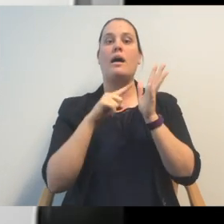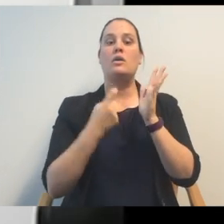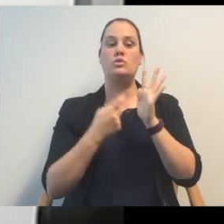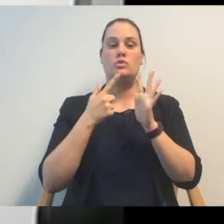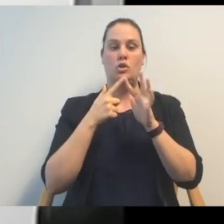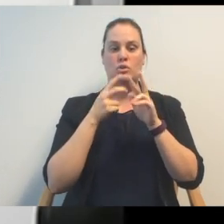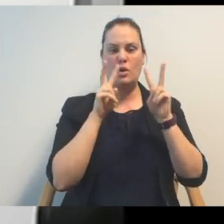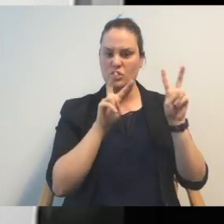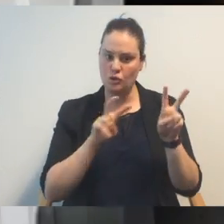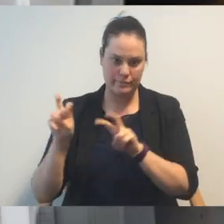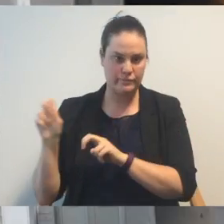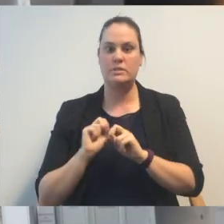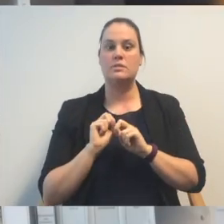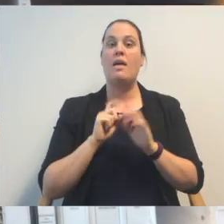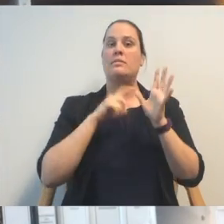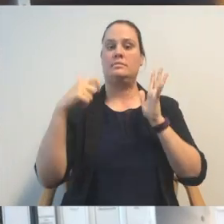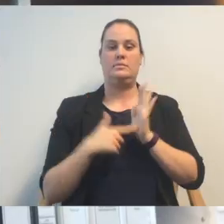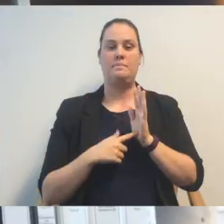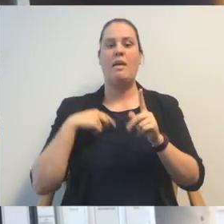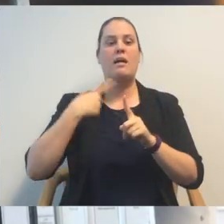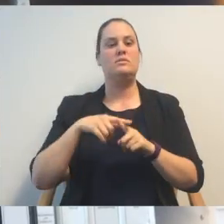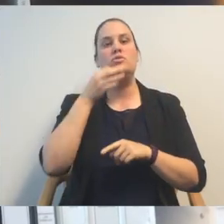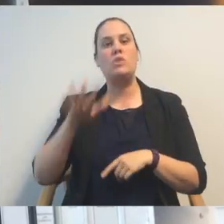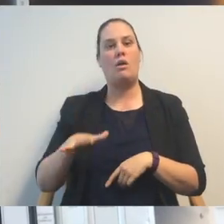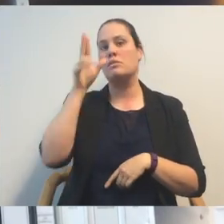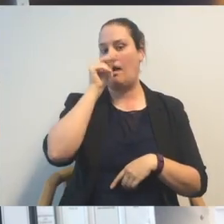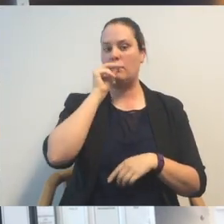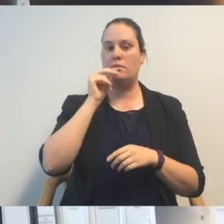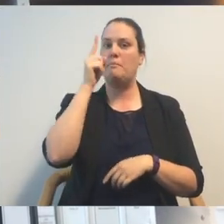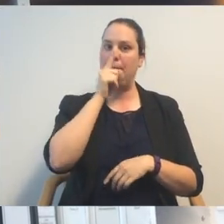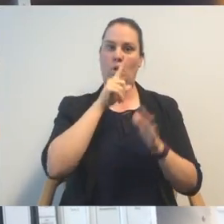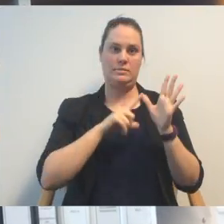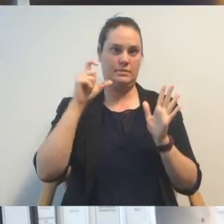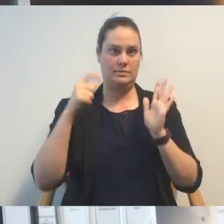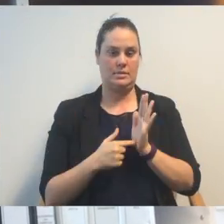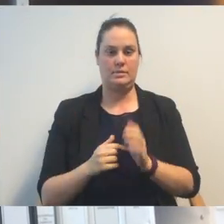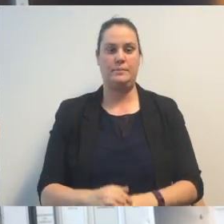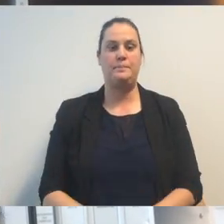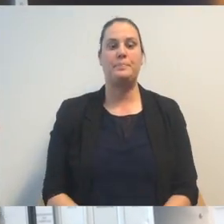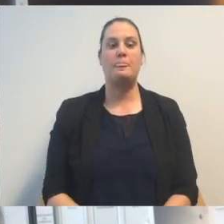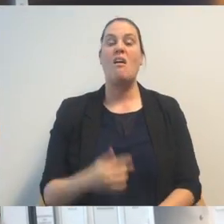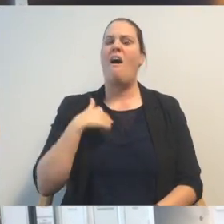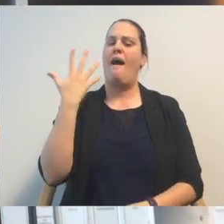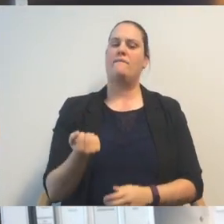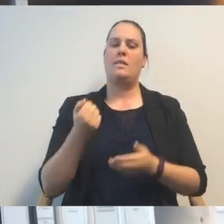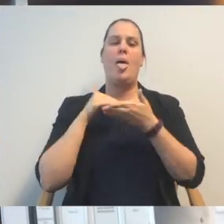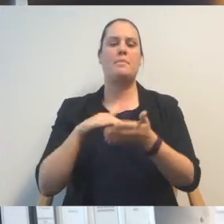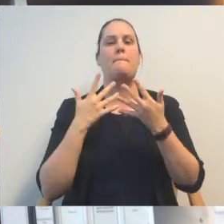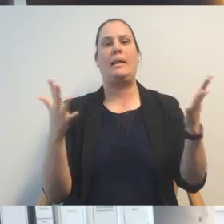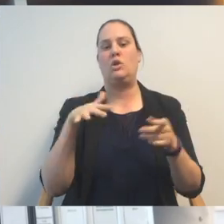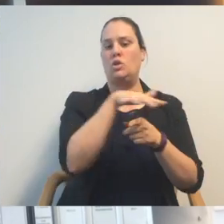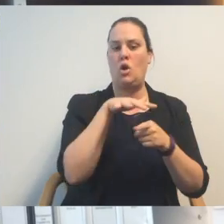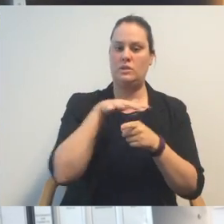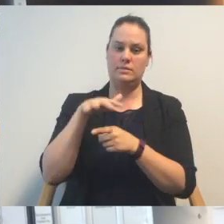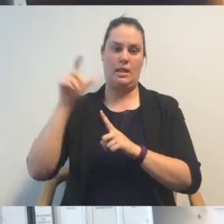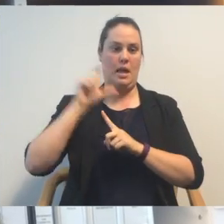Children and Young People Act. I've worked to help speed up adoption in the ACT after several local